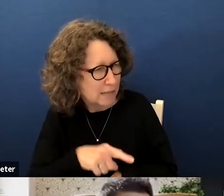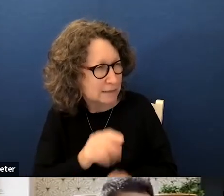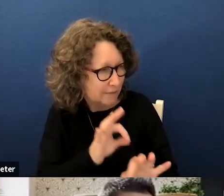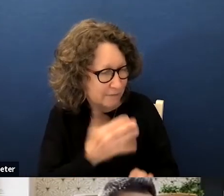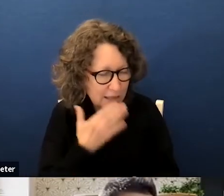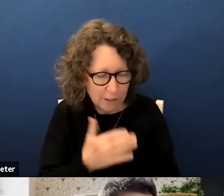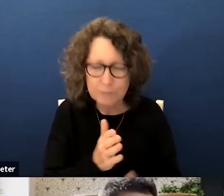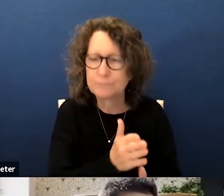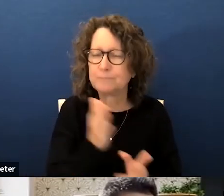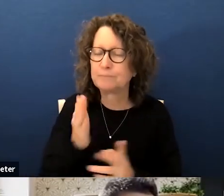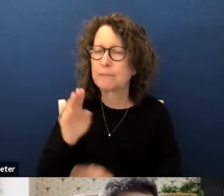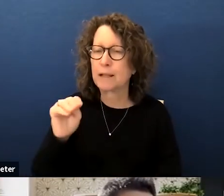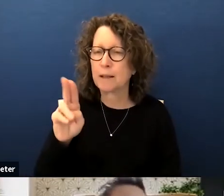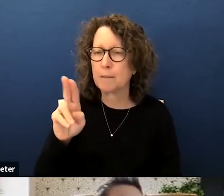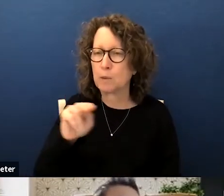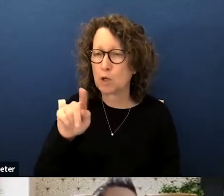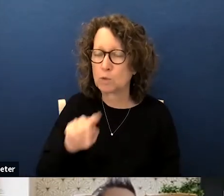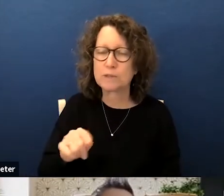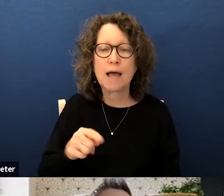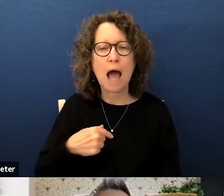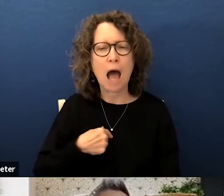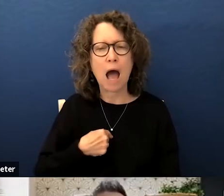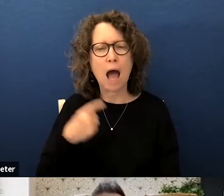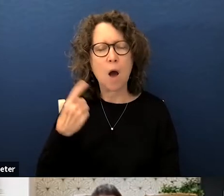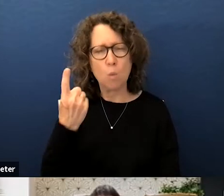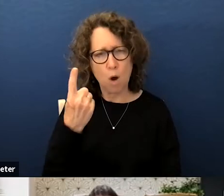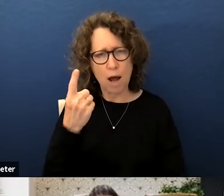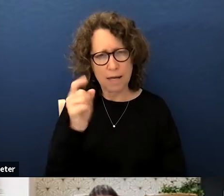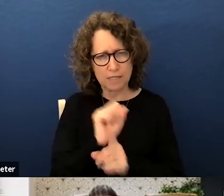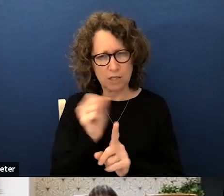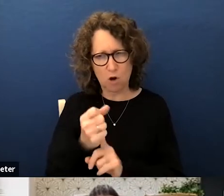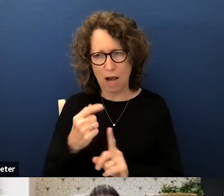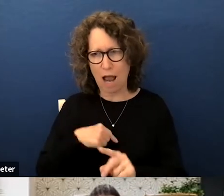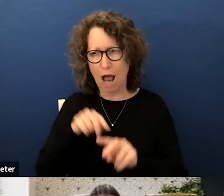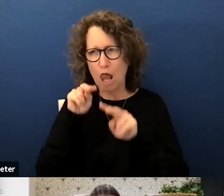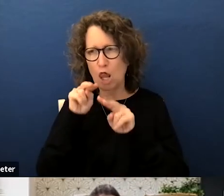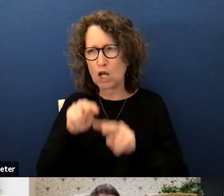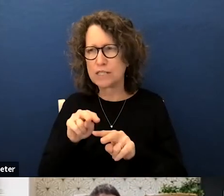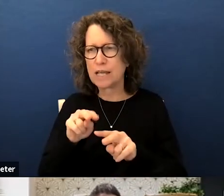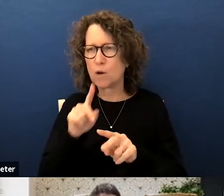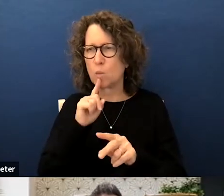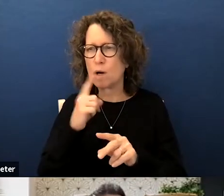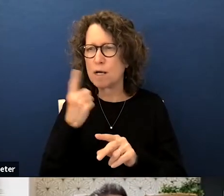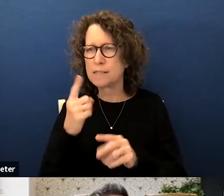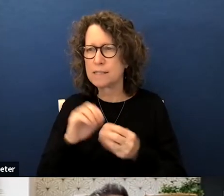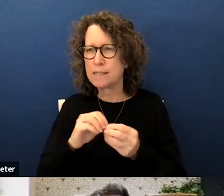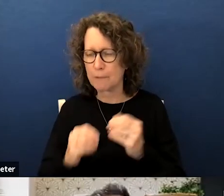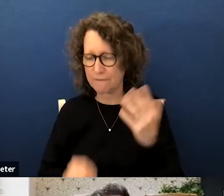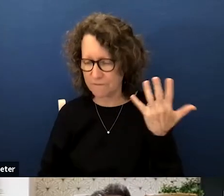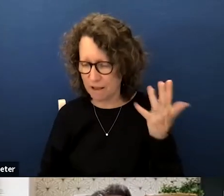okay um thank you i know one of the scenarios that i looked at was a scenario five